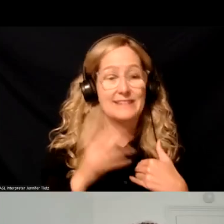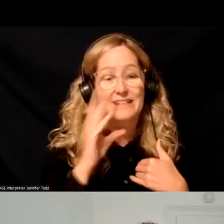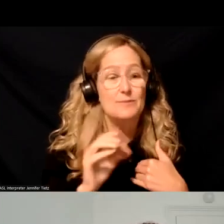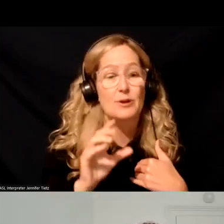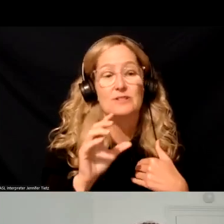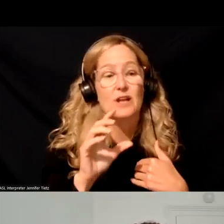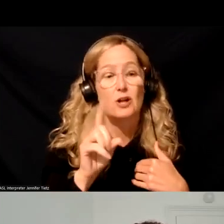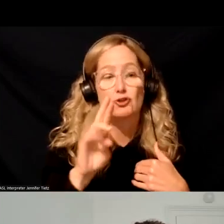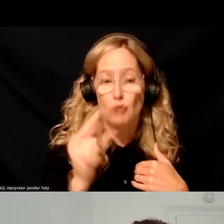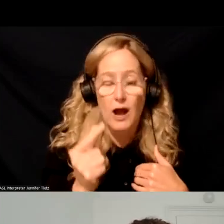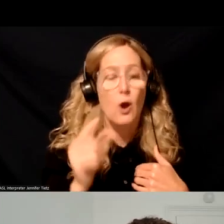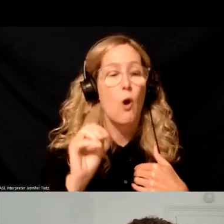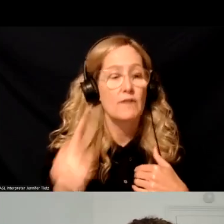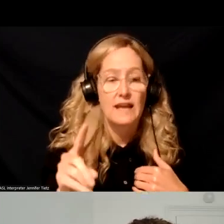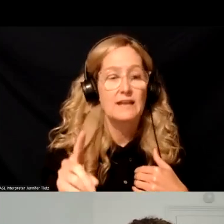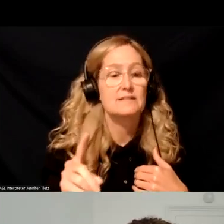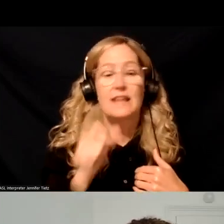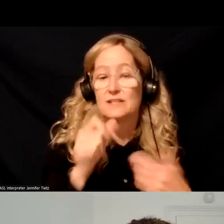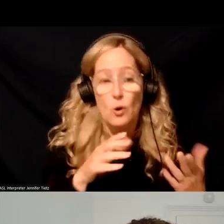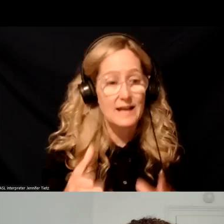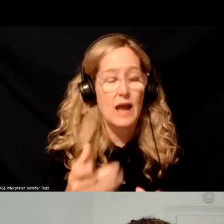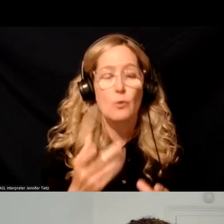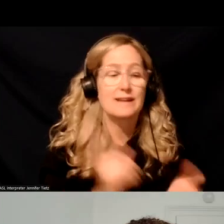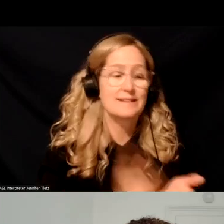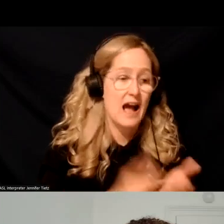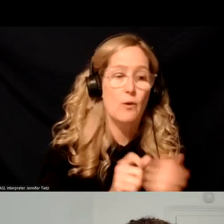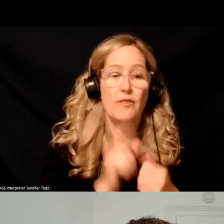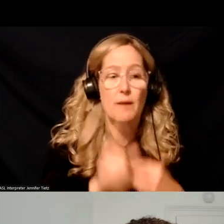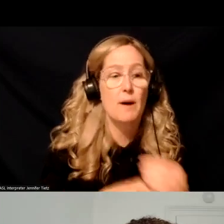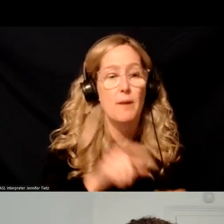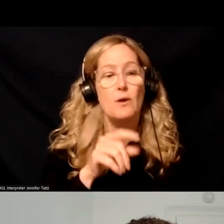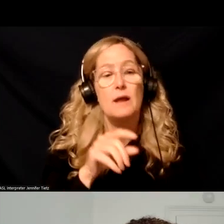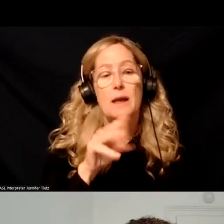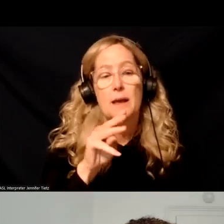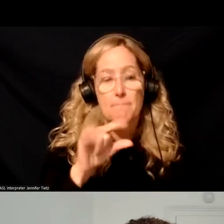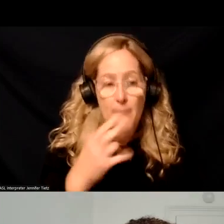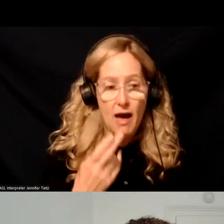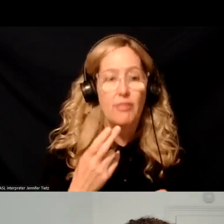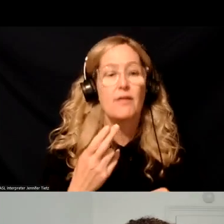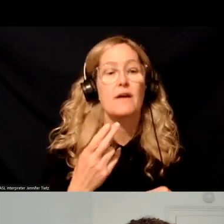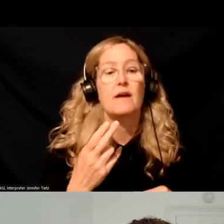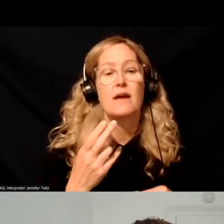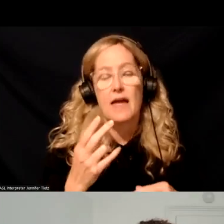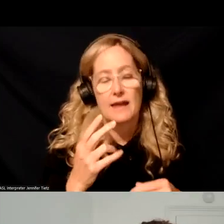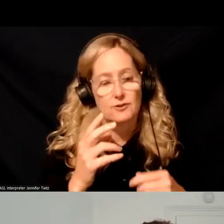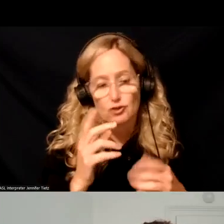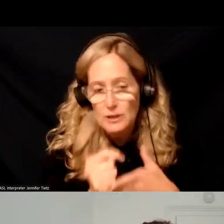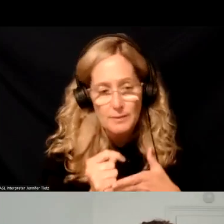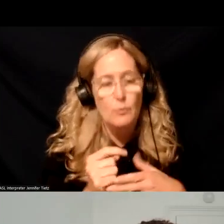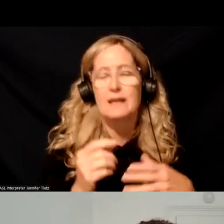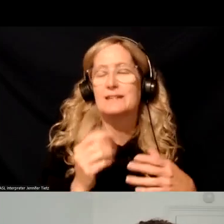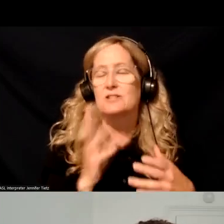drug overdose, a non-fatal, we're able to talk to them about MAT, about treatment. And, you know, we're grateful for the bridge center that if they're ready, they can go